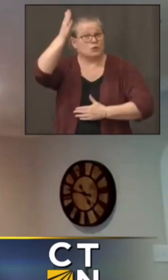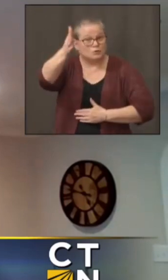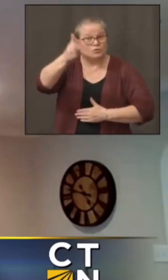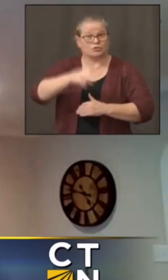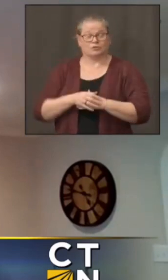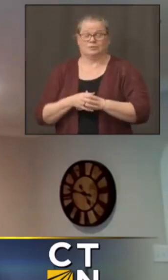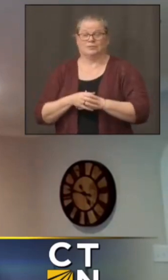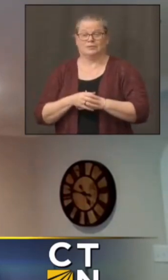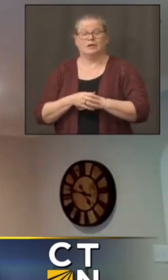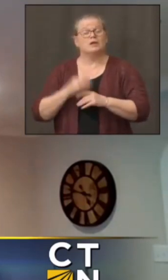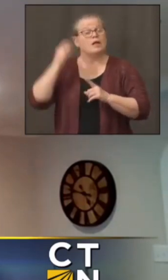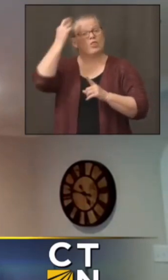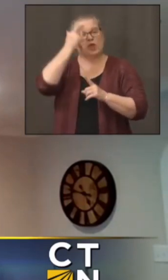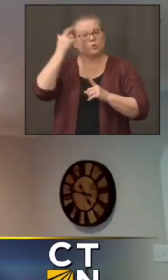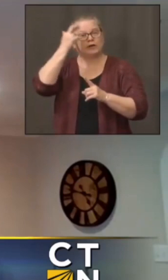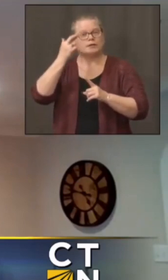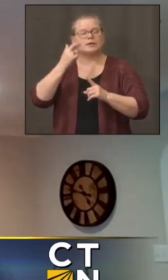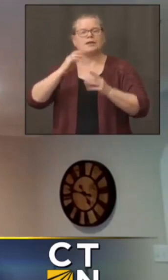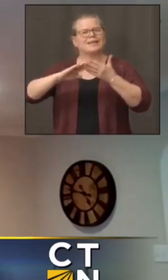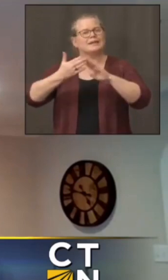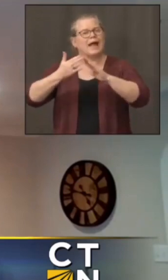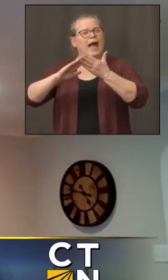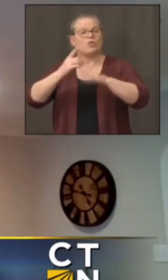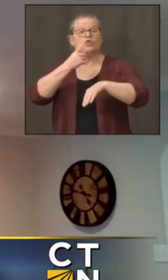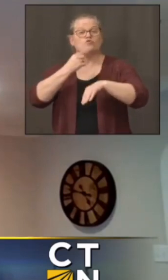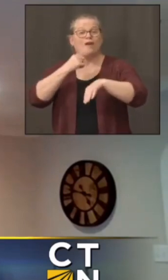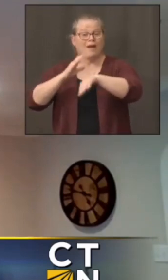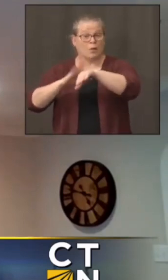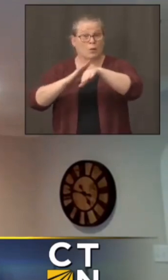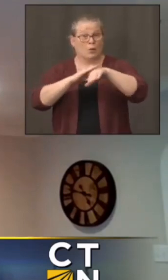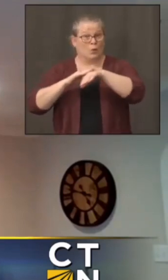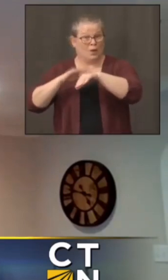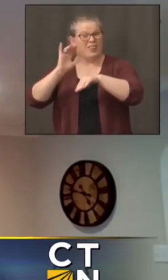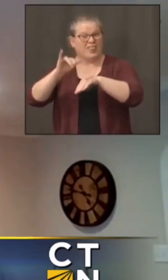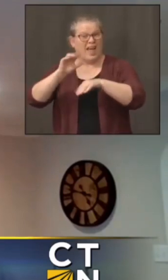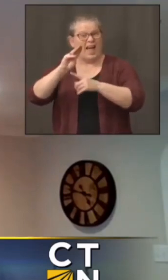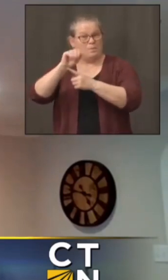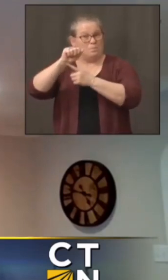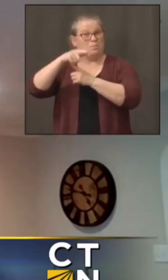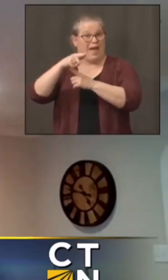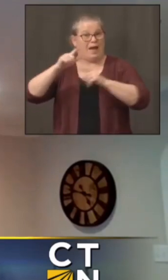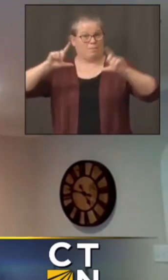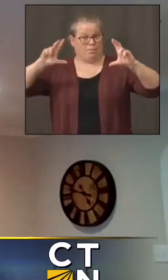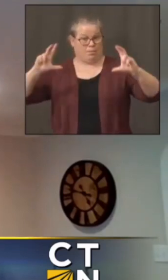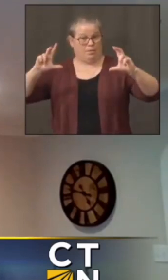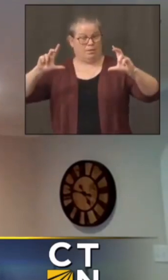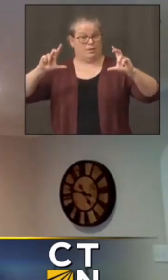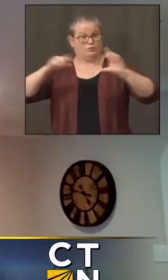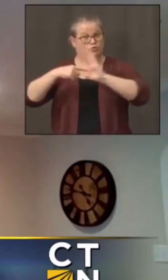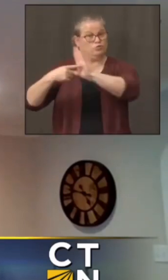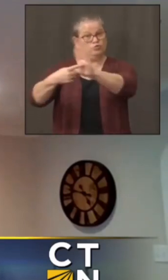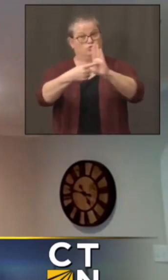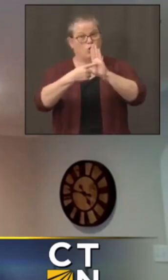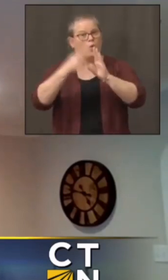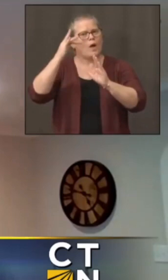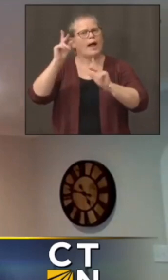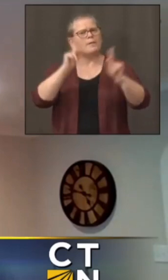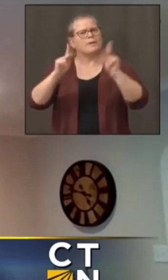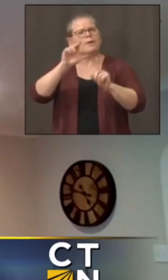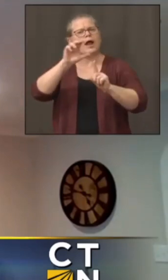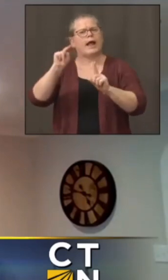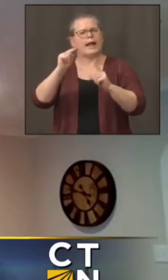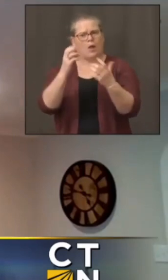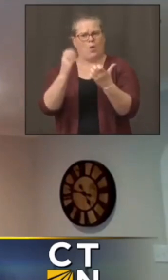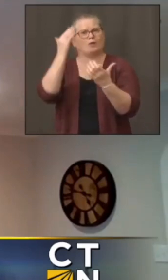put out this alert map was because we want people in Connecticut to know what's going on in their